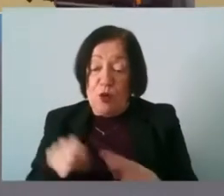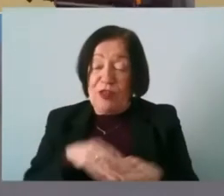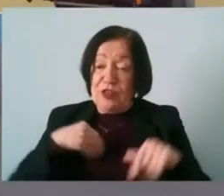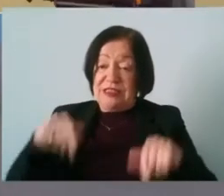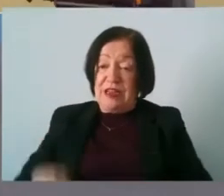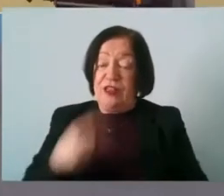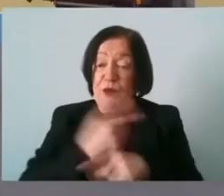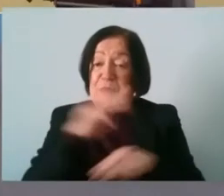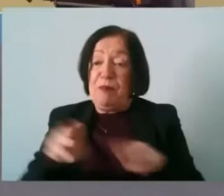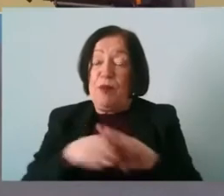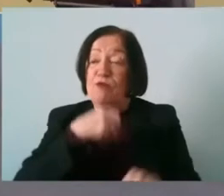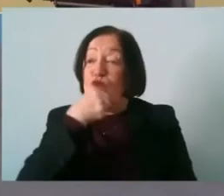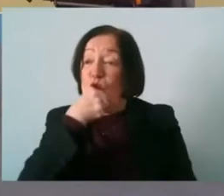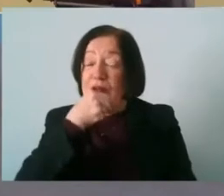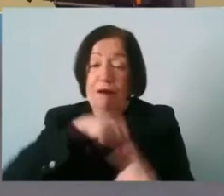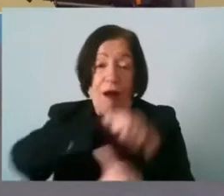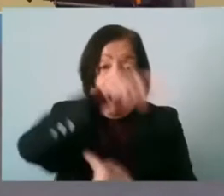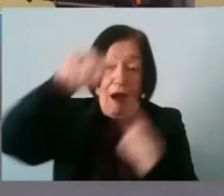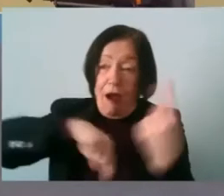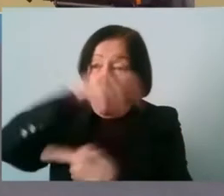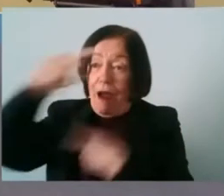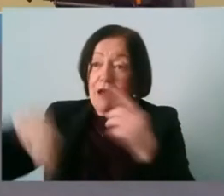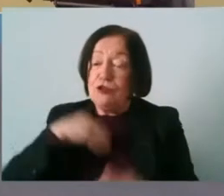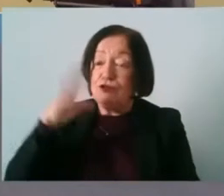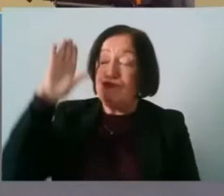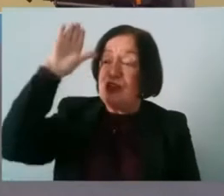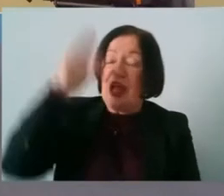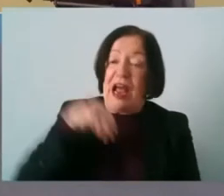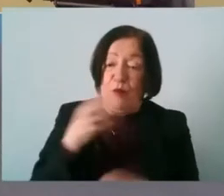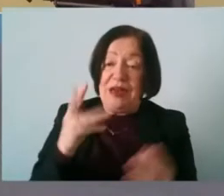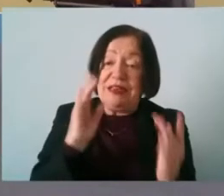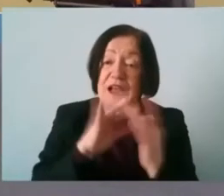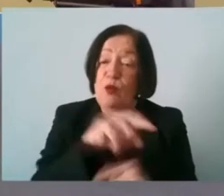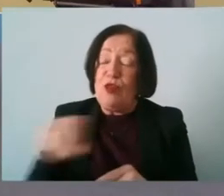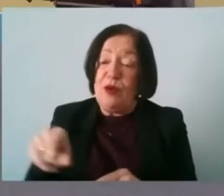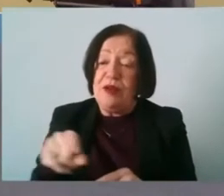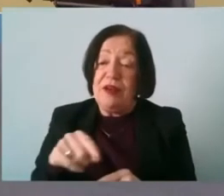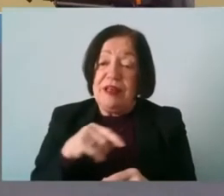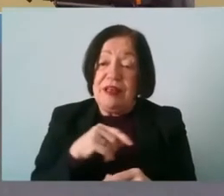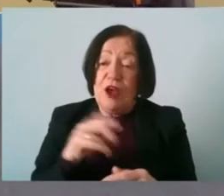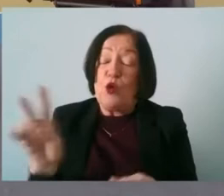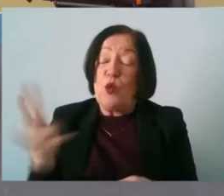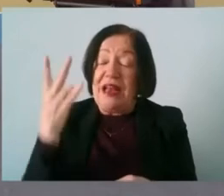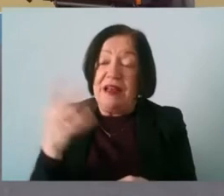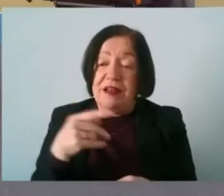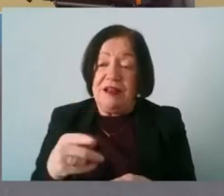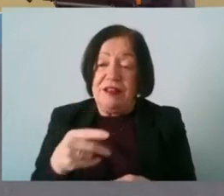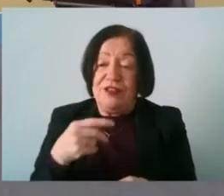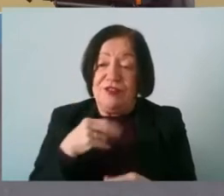be people here with roving microphones so just raise your hand um and they will get to you um they'll get you fairly quickly they're quite fit